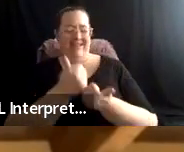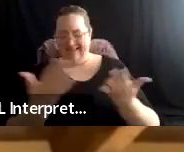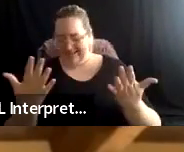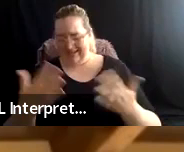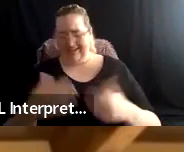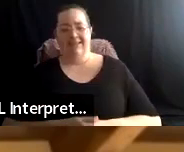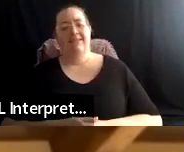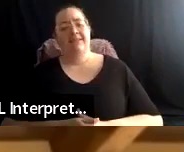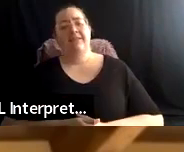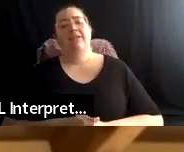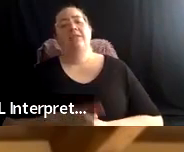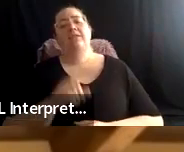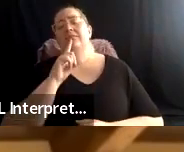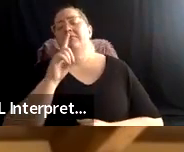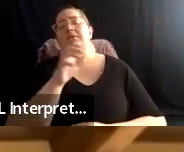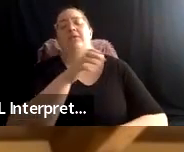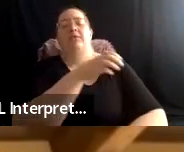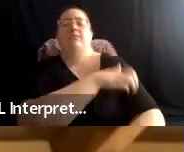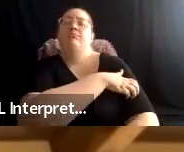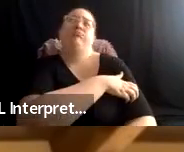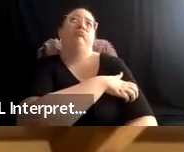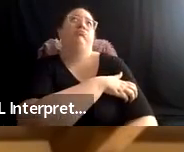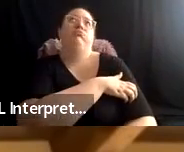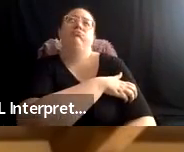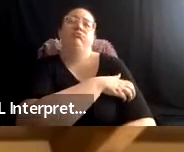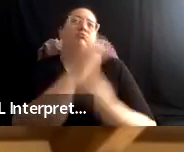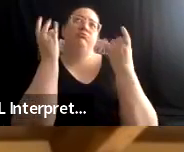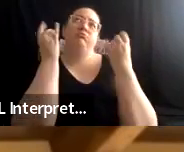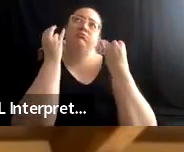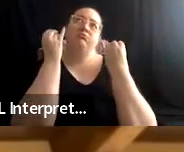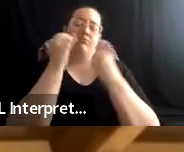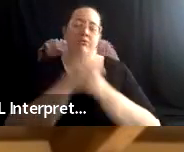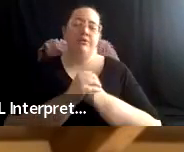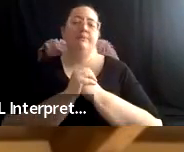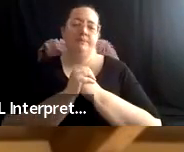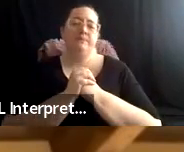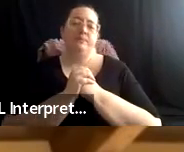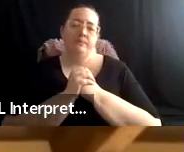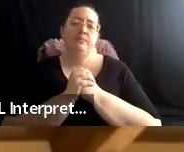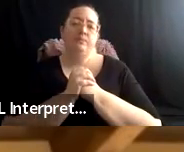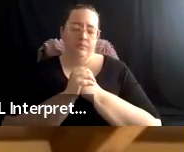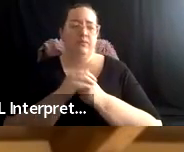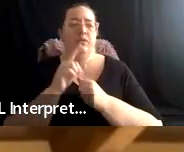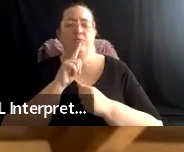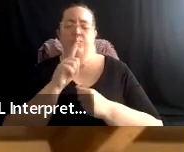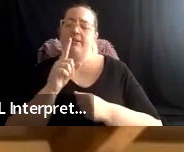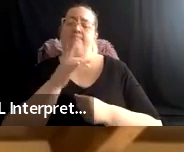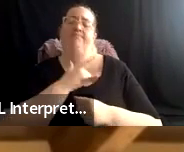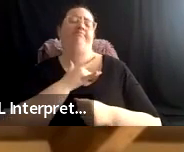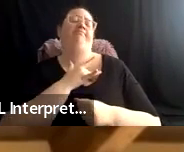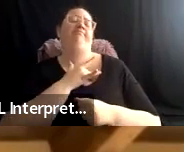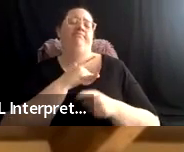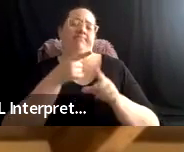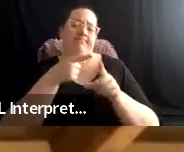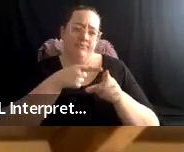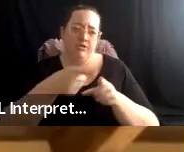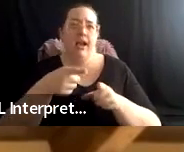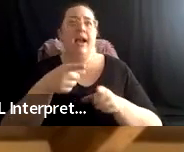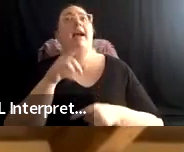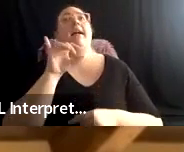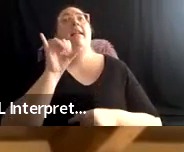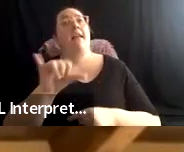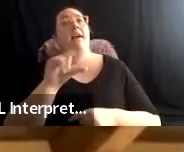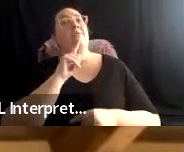uh, it's been a really, really powerful track and it's come at a time when we really need it,